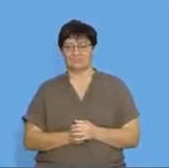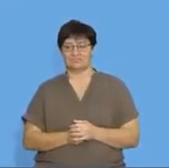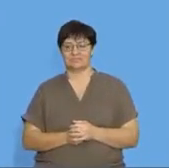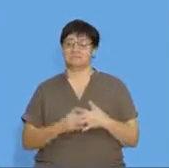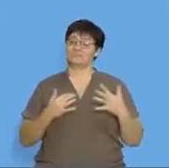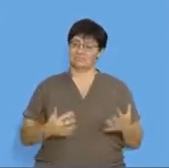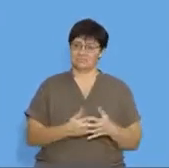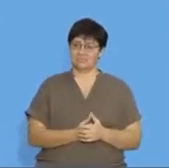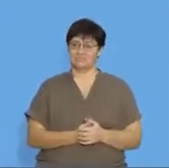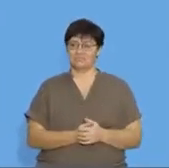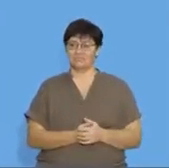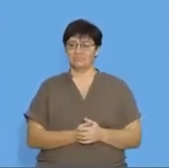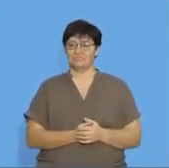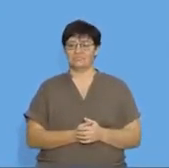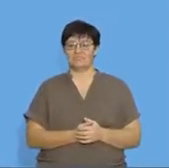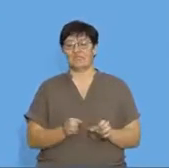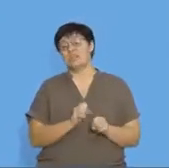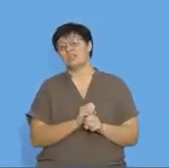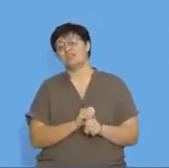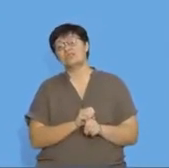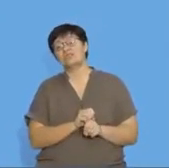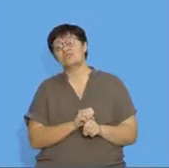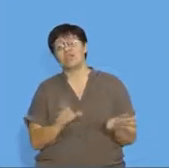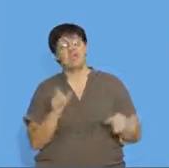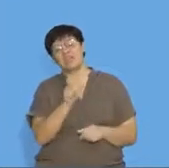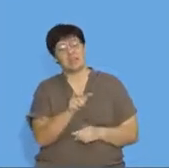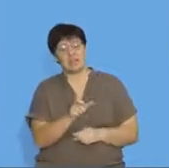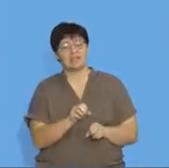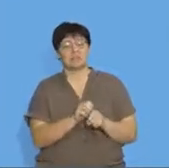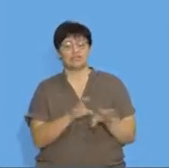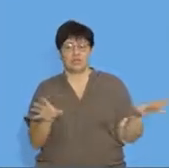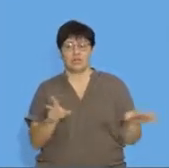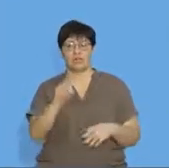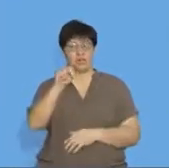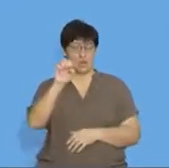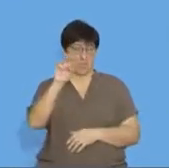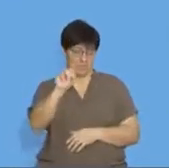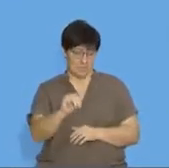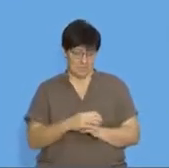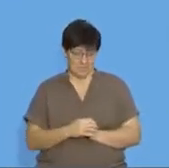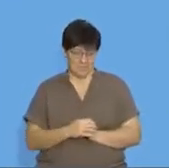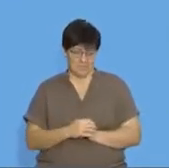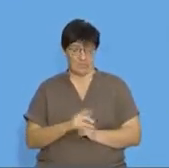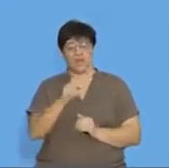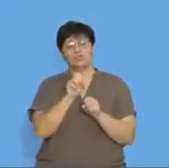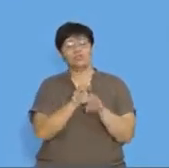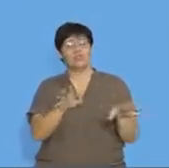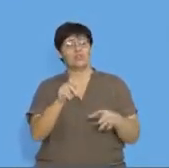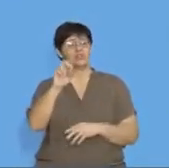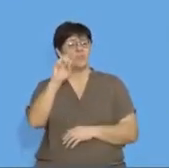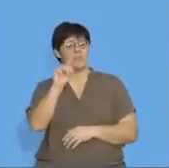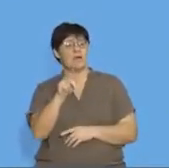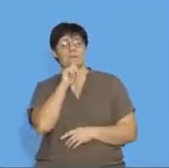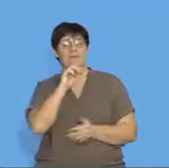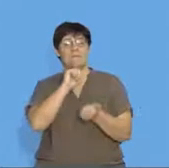So, another general concept, or the next definition is general term, and the general term